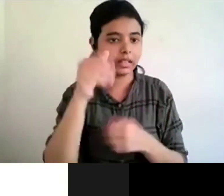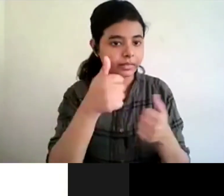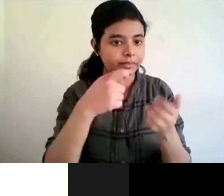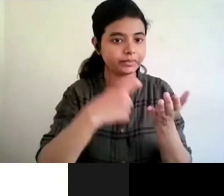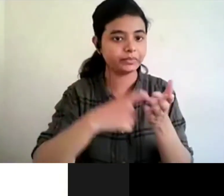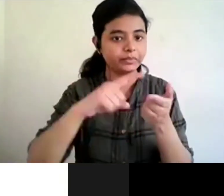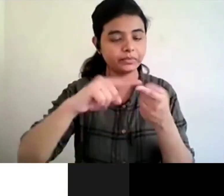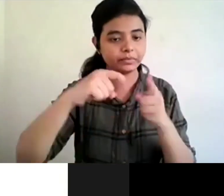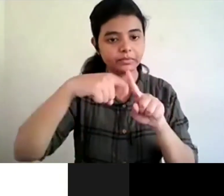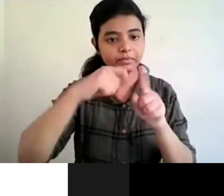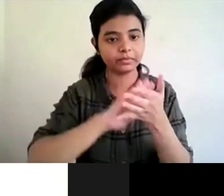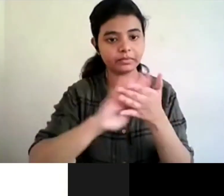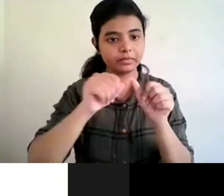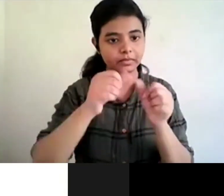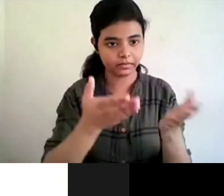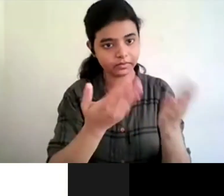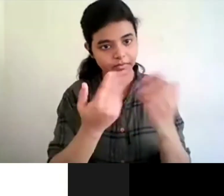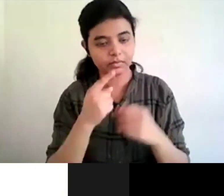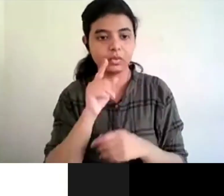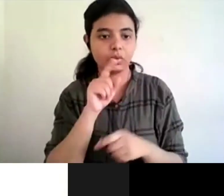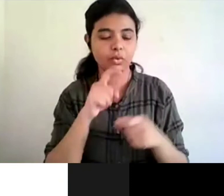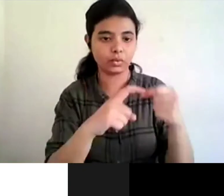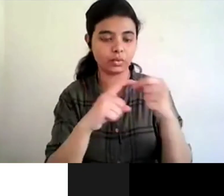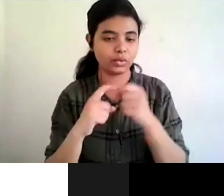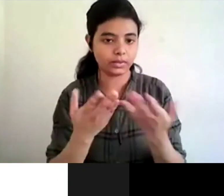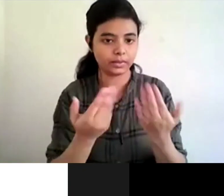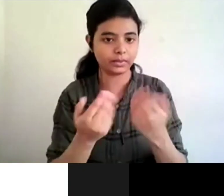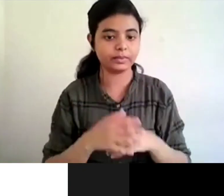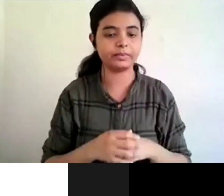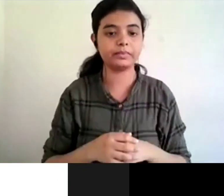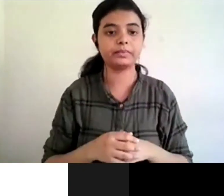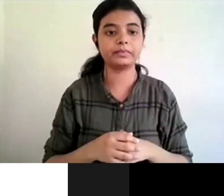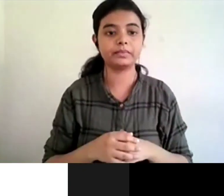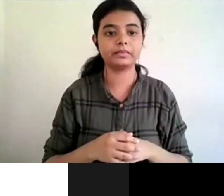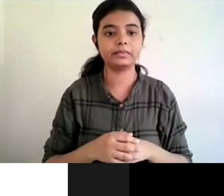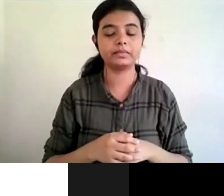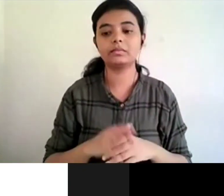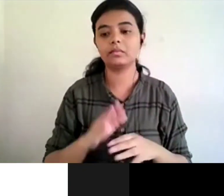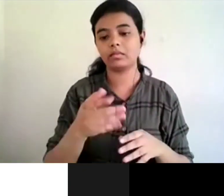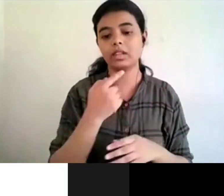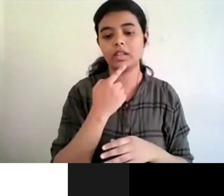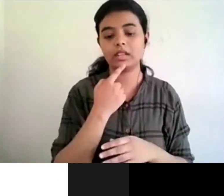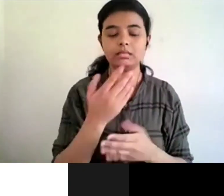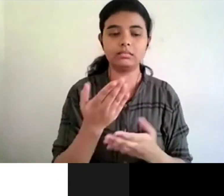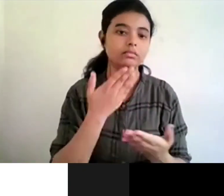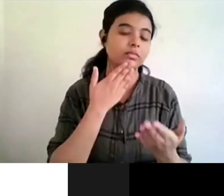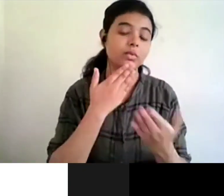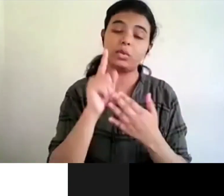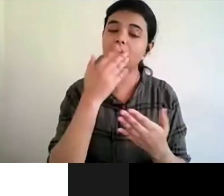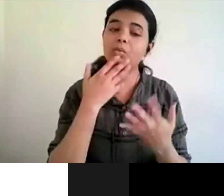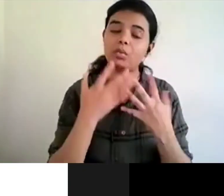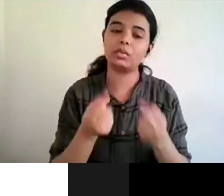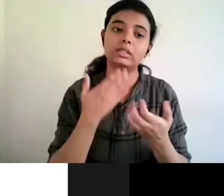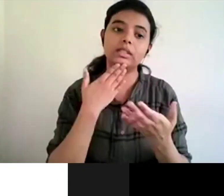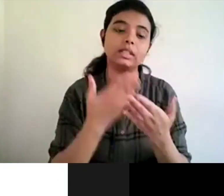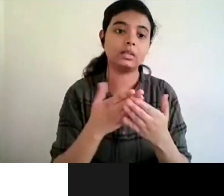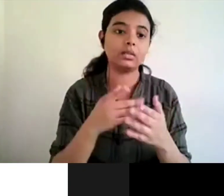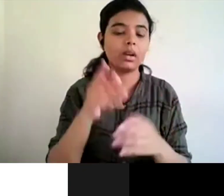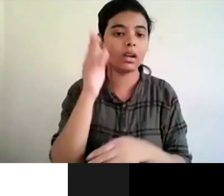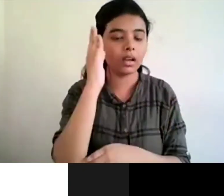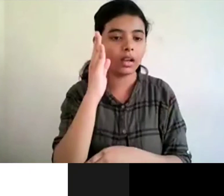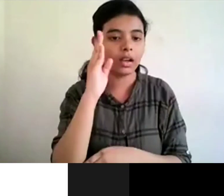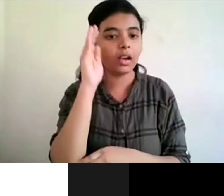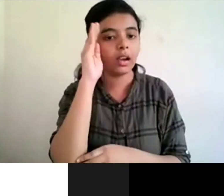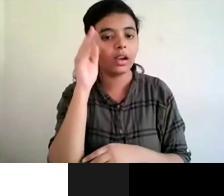yes so first of all thank you for such an articulated talk so my question is is there